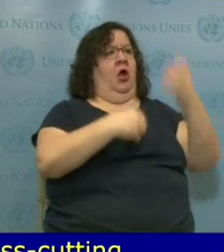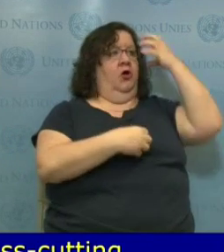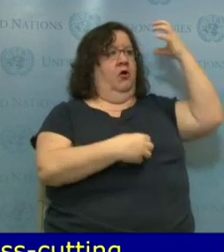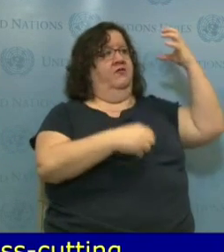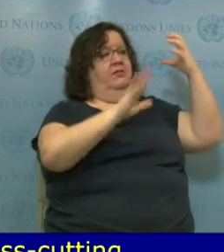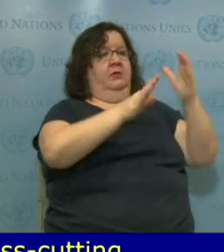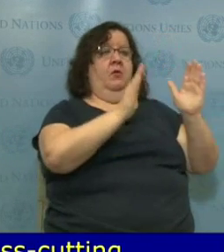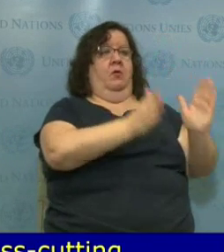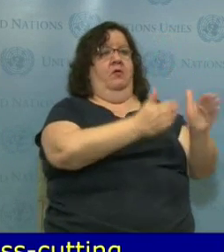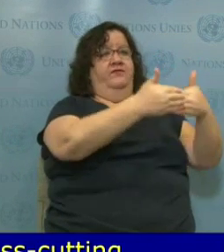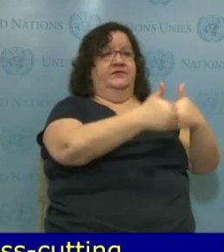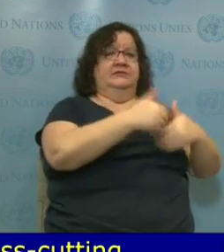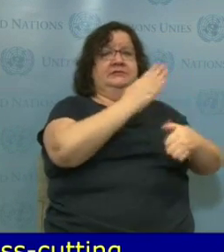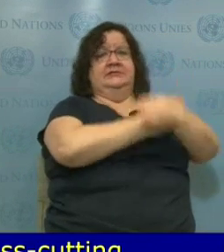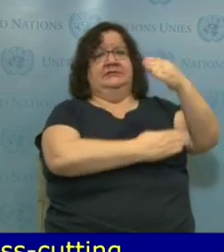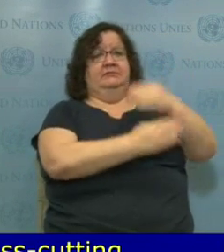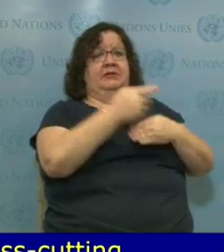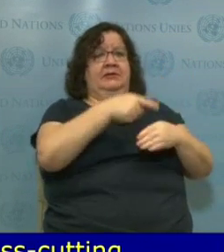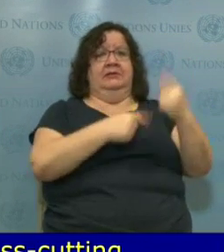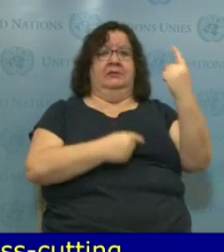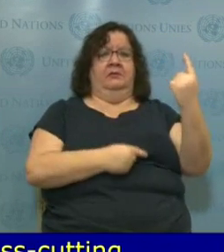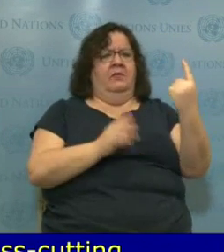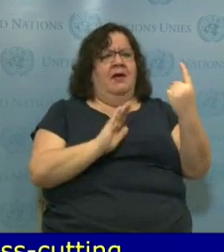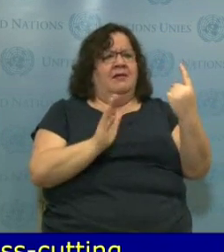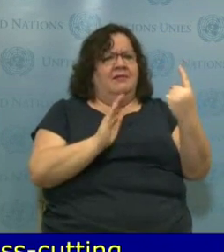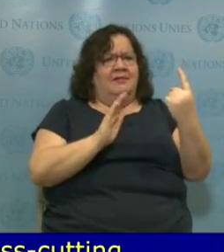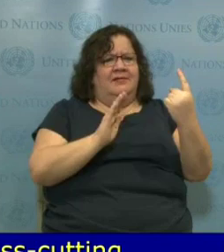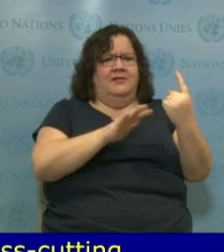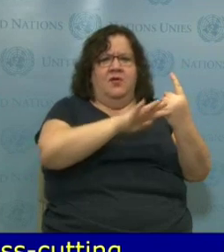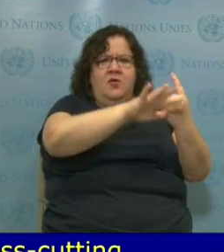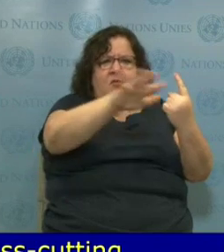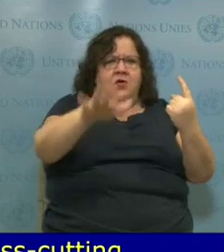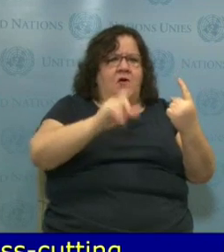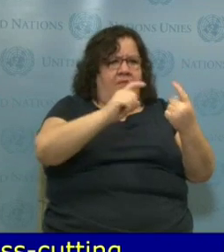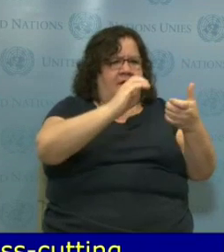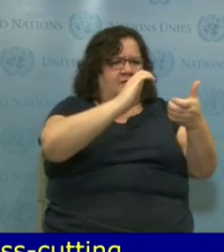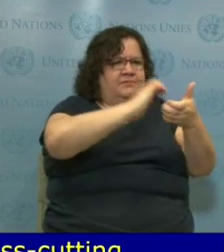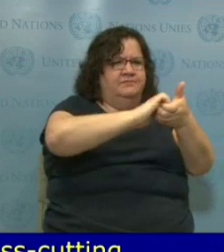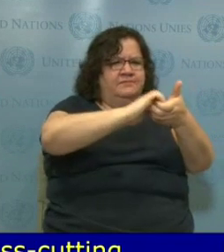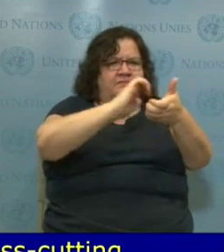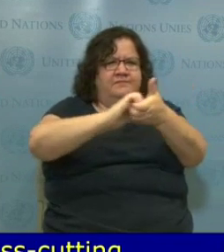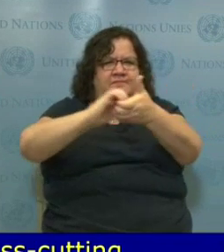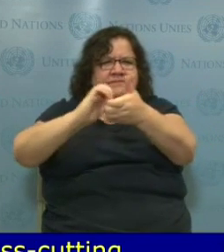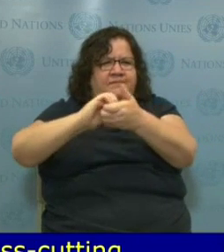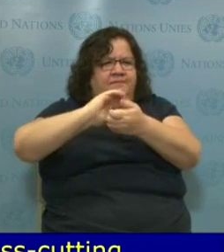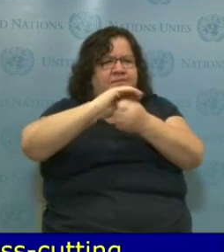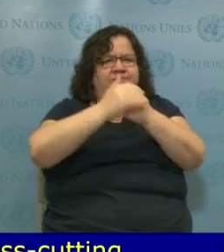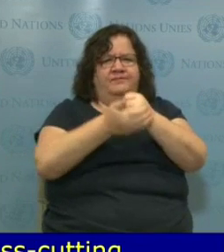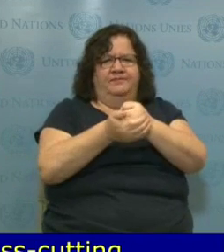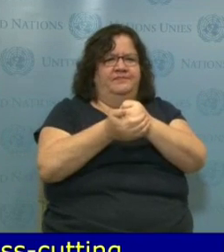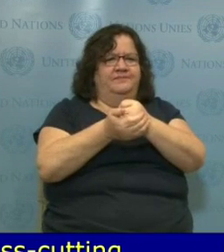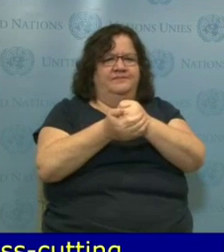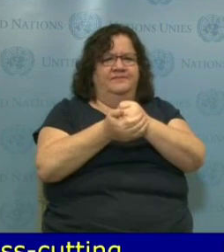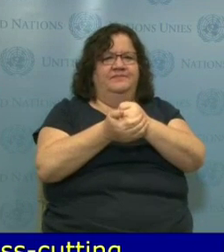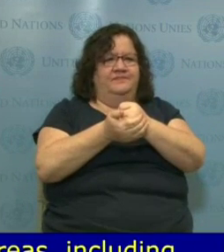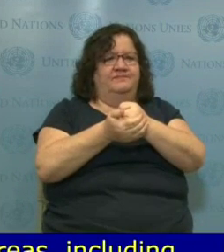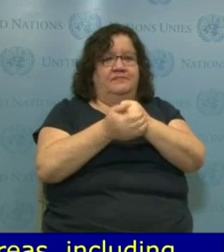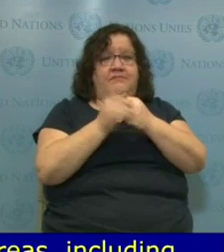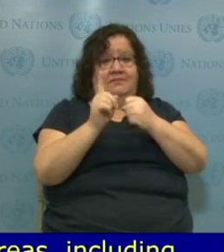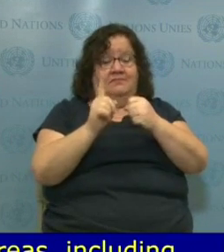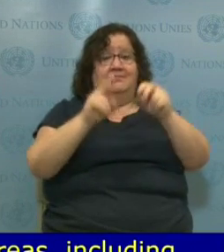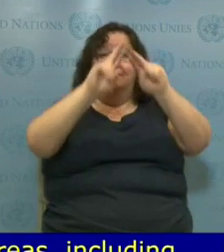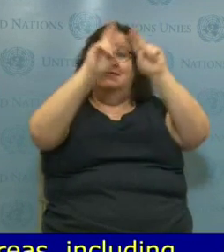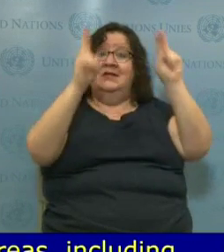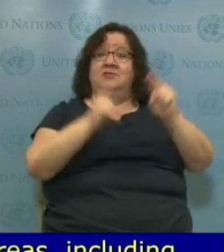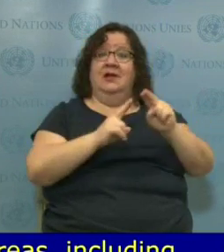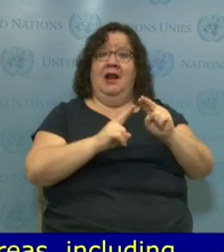In conclusion, let me say that the Committee has committed to the SDGs through its jurisprudence.